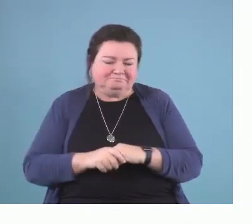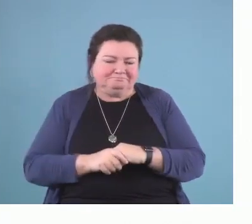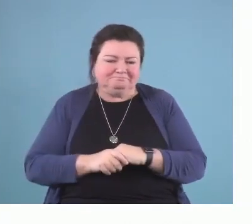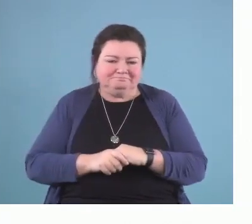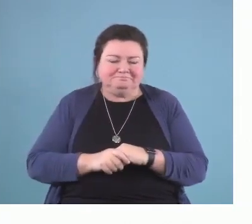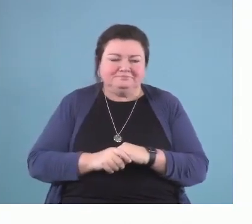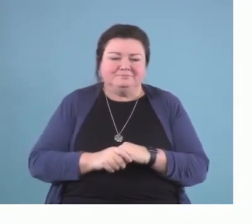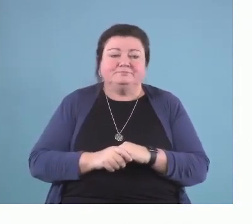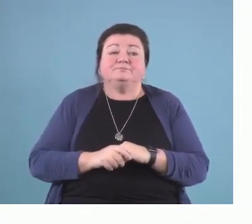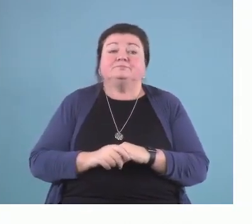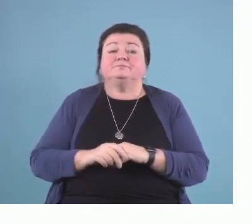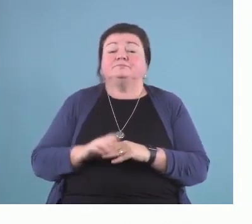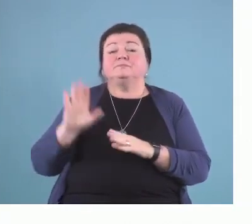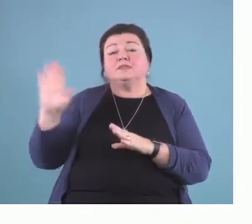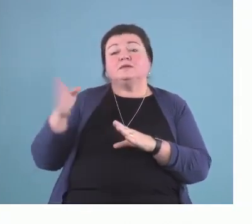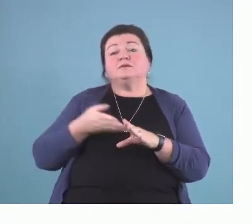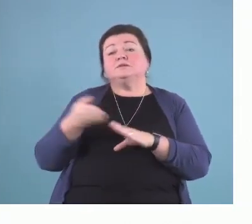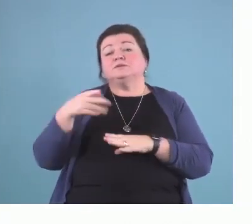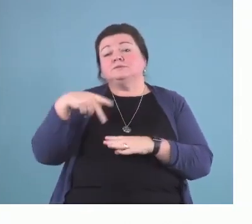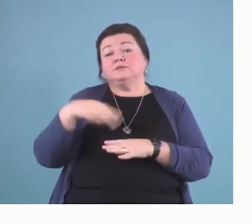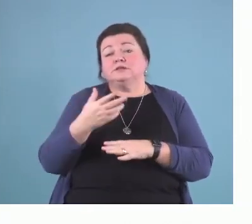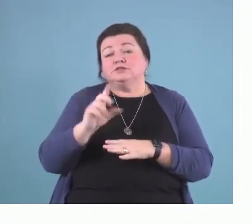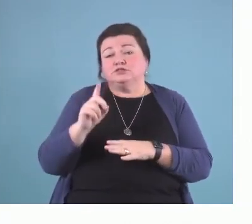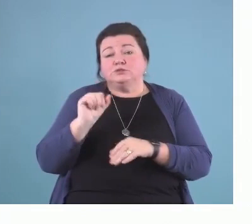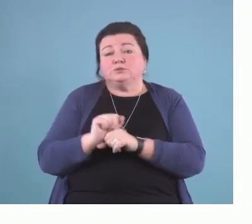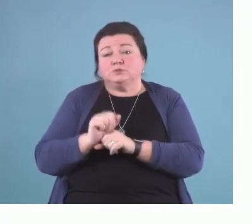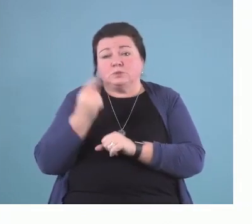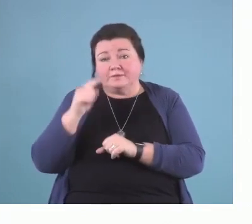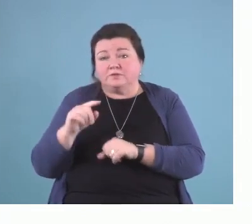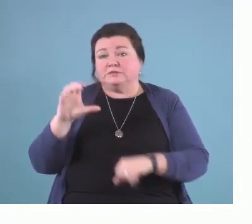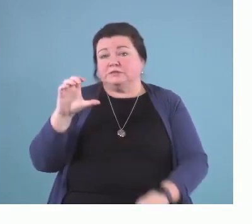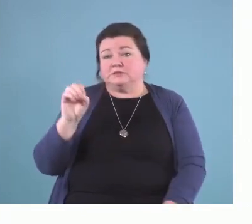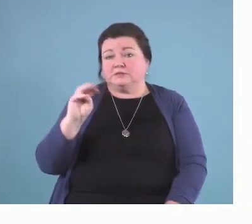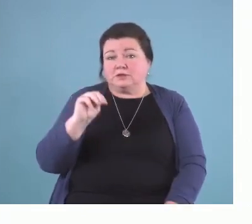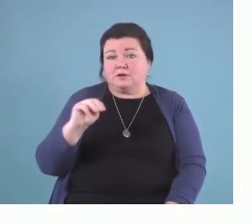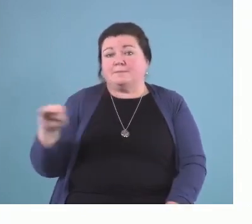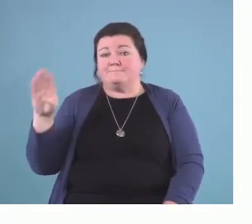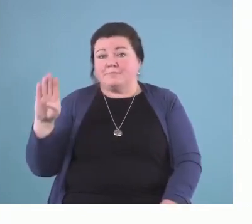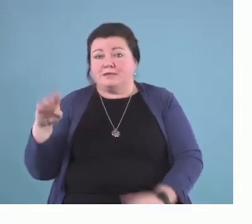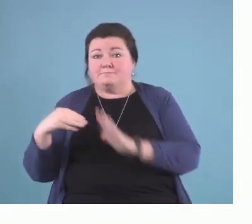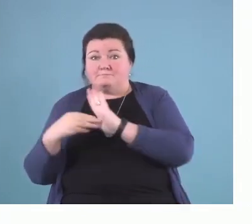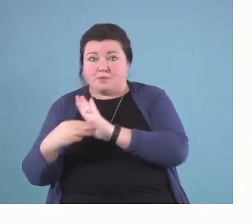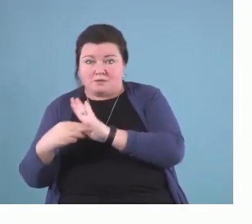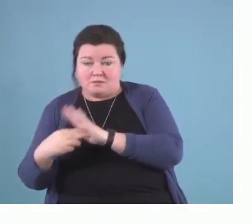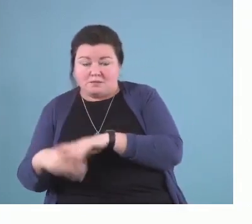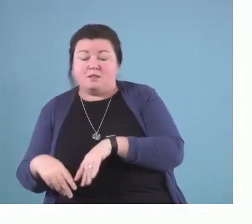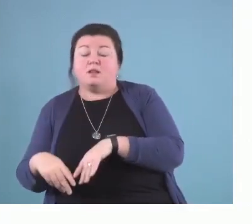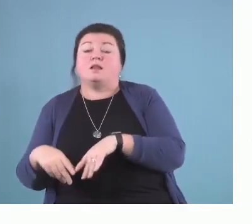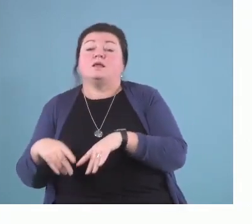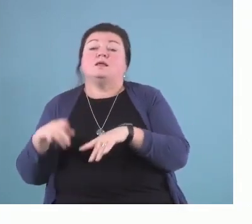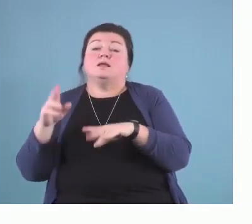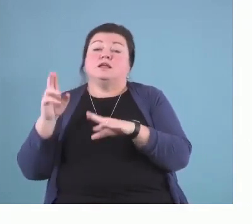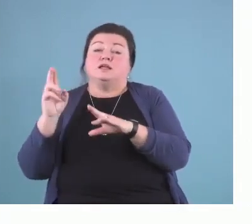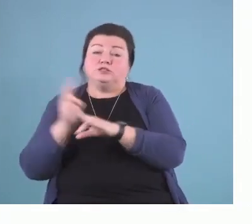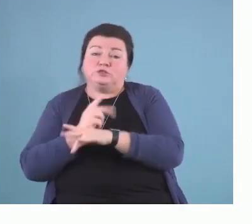So, his work, his PhD work was to take the COMBI model, take this framework of